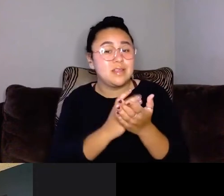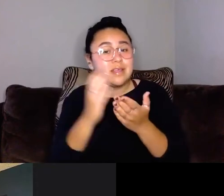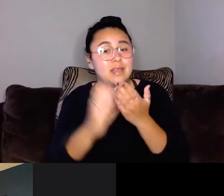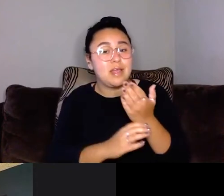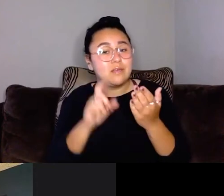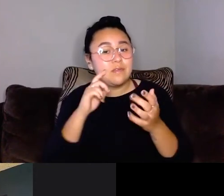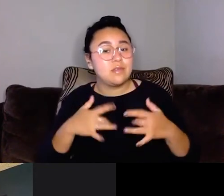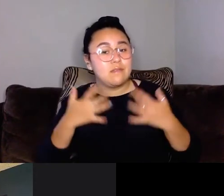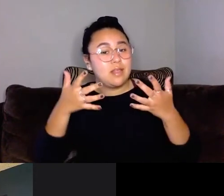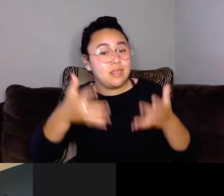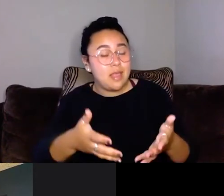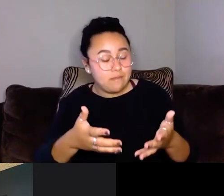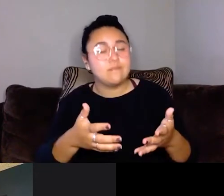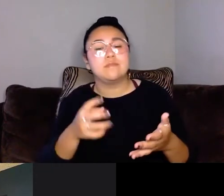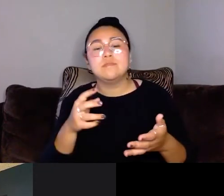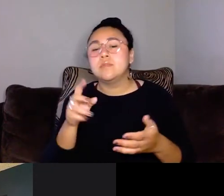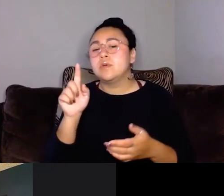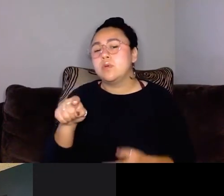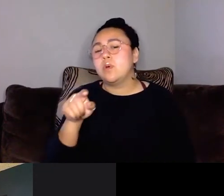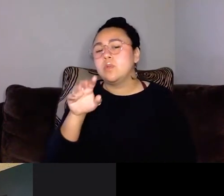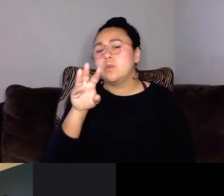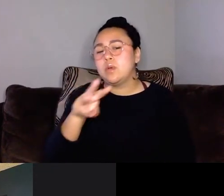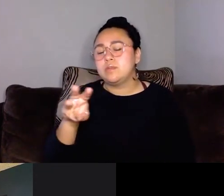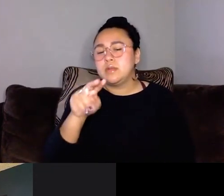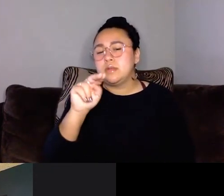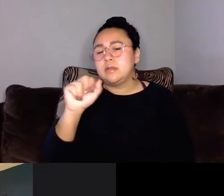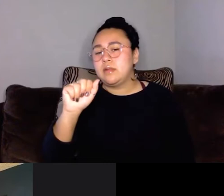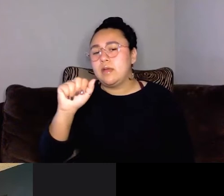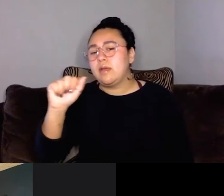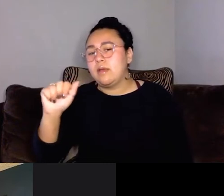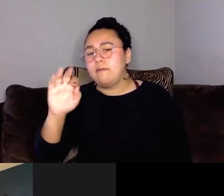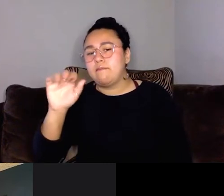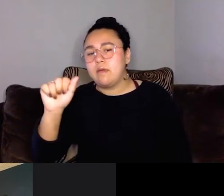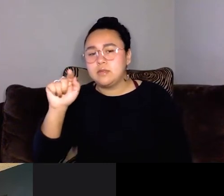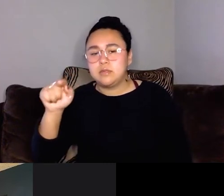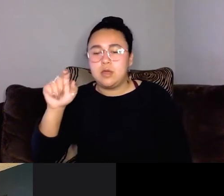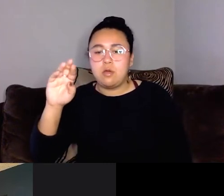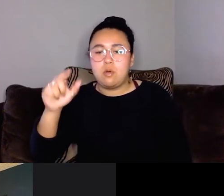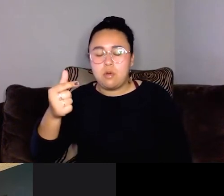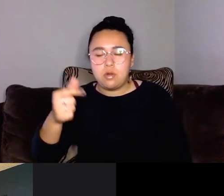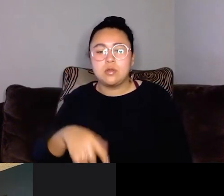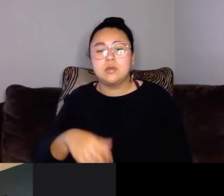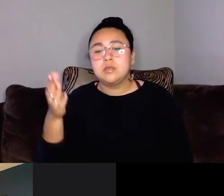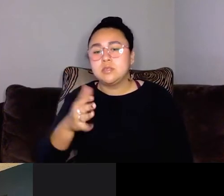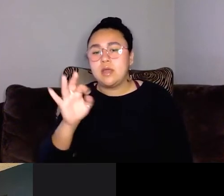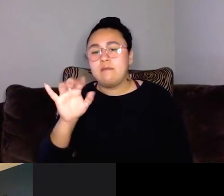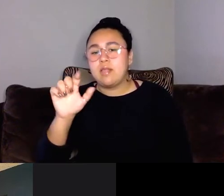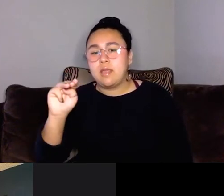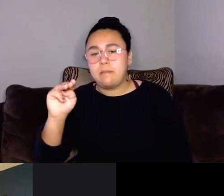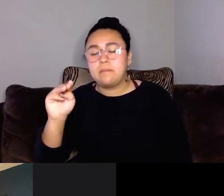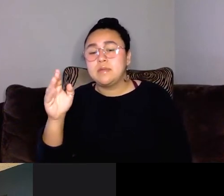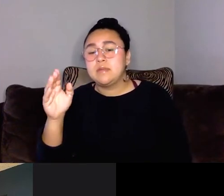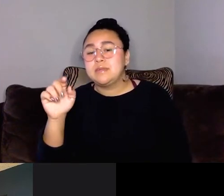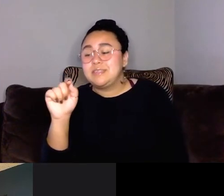events that are still coming up, you can visit NAFA.org slash FLM dash events,